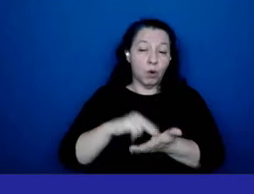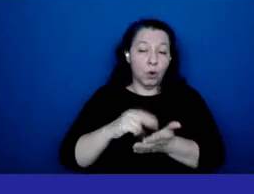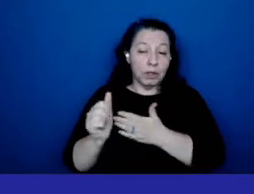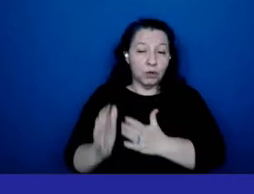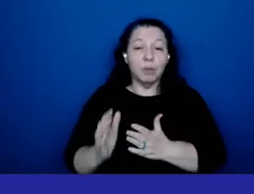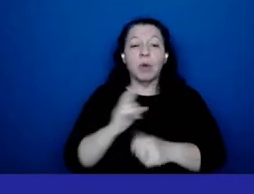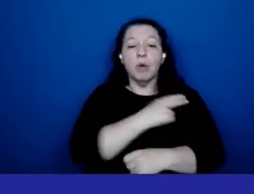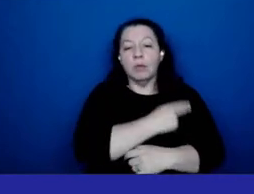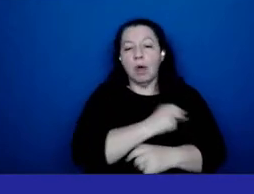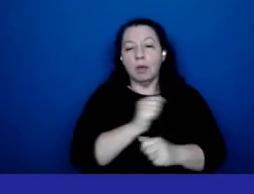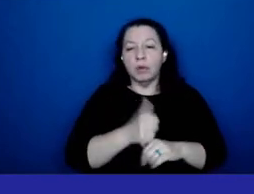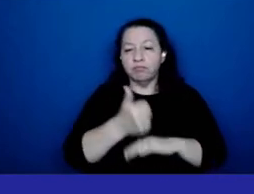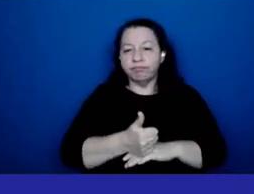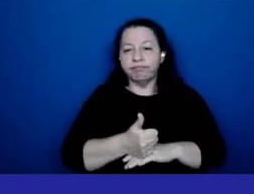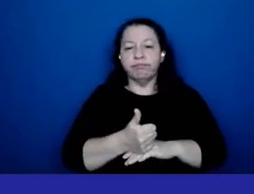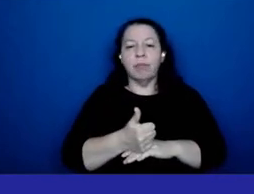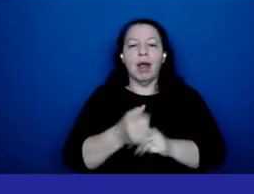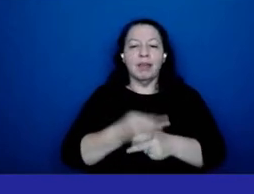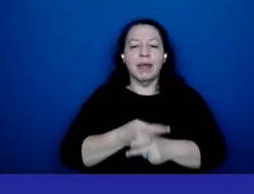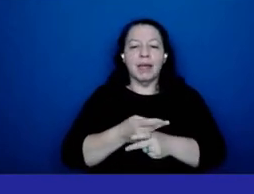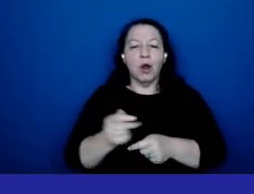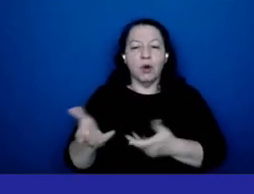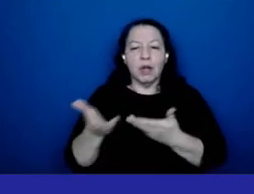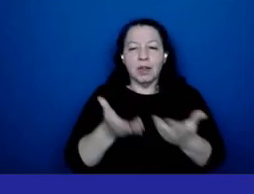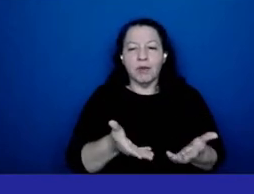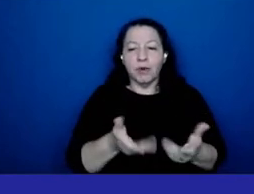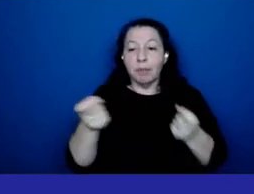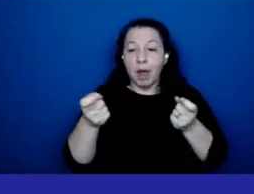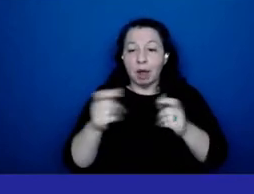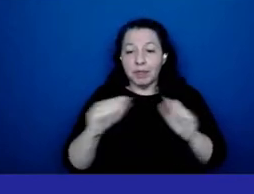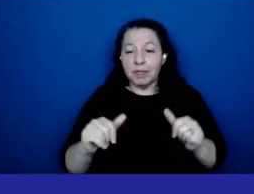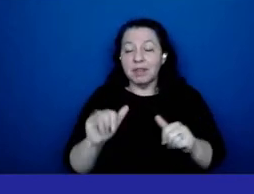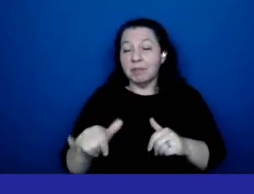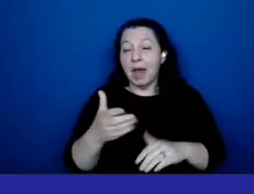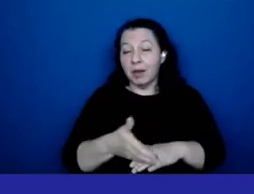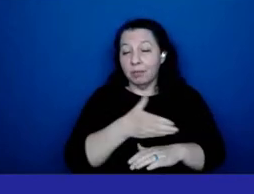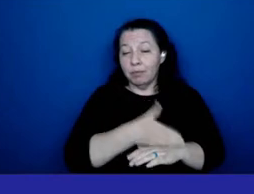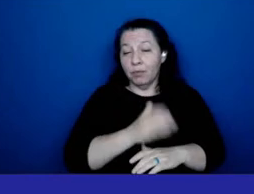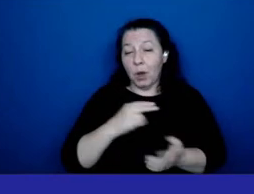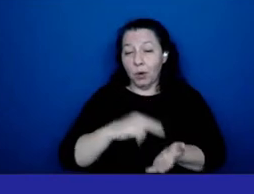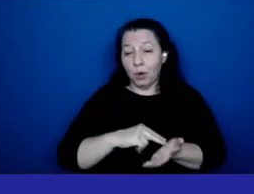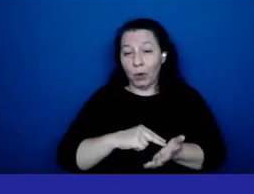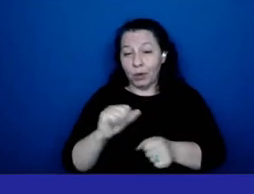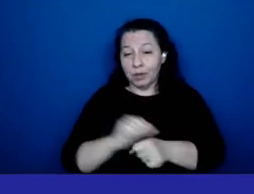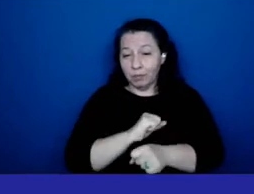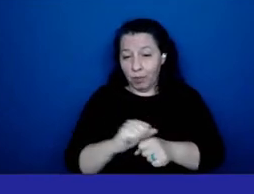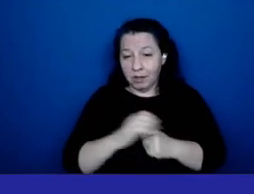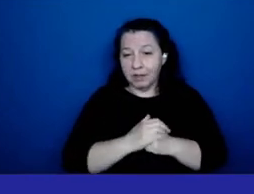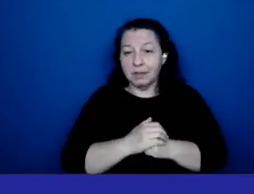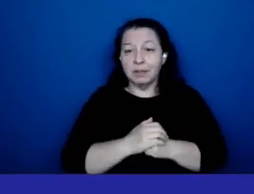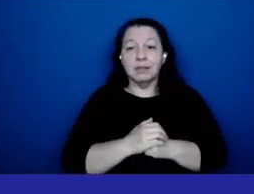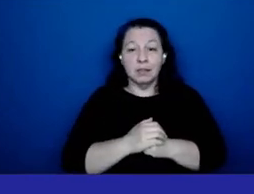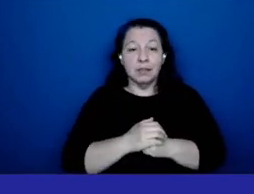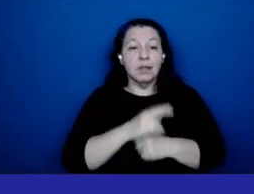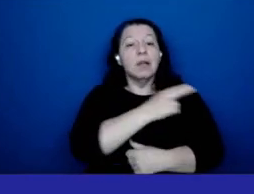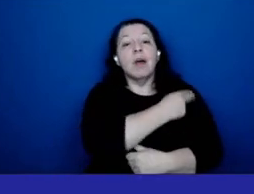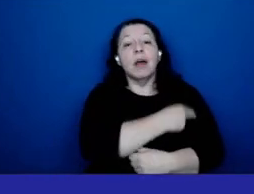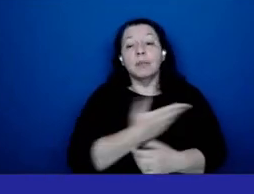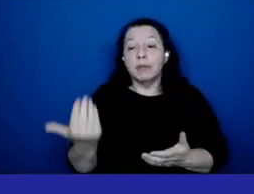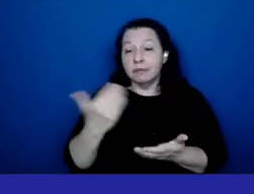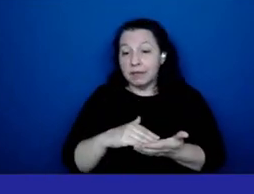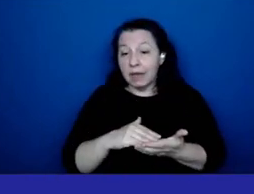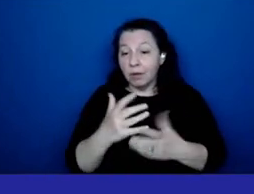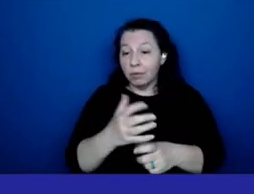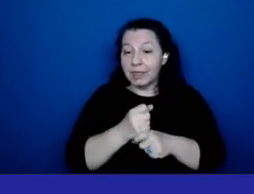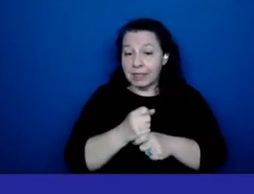the care delivery management system which enhances um nurse practice uh the hospital is once again received